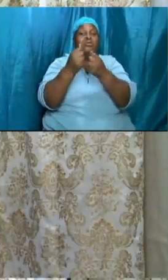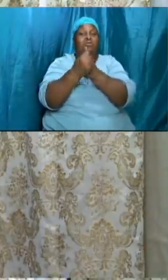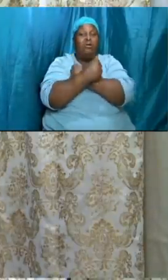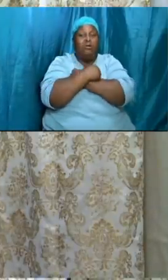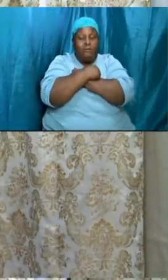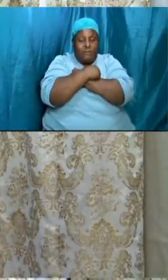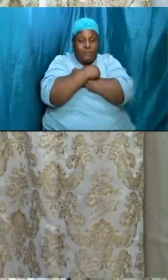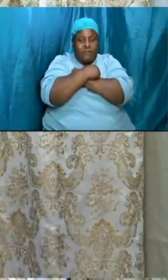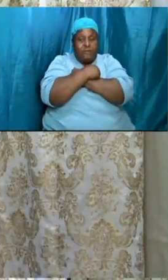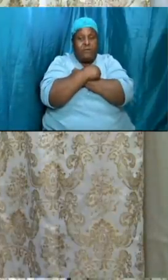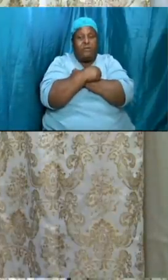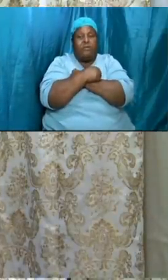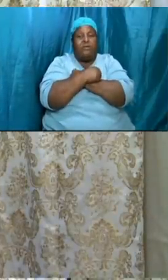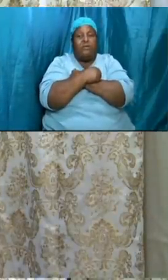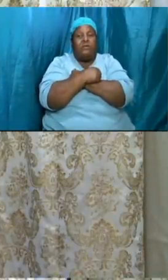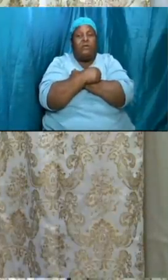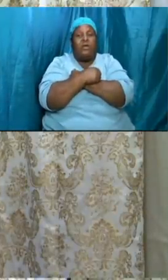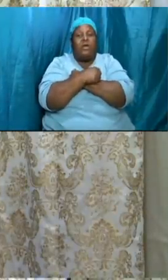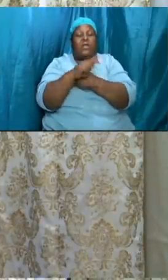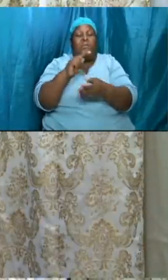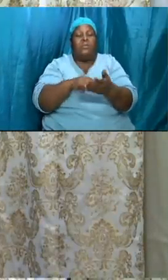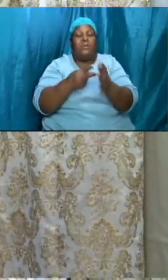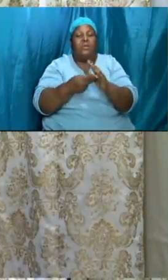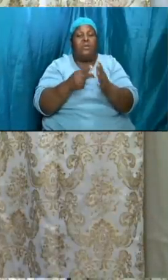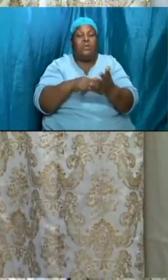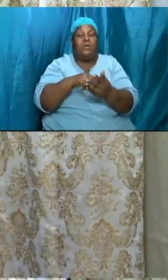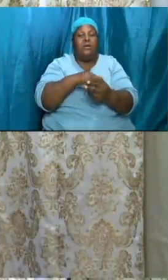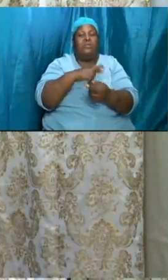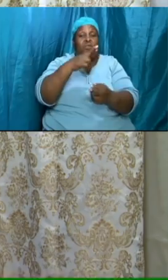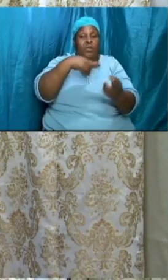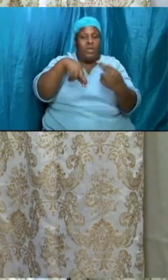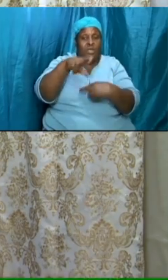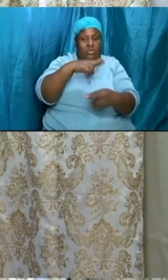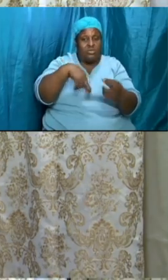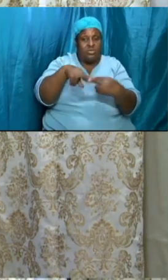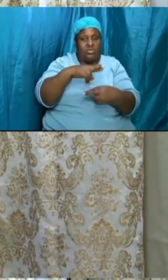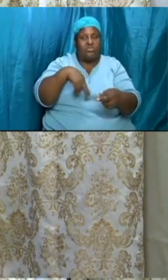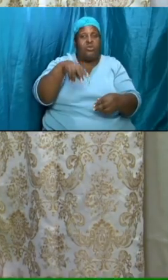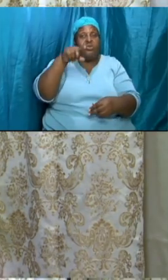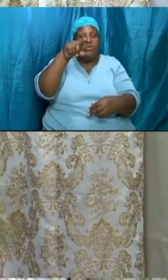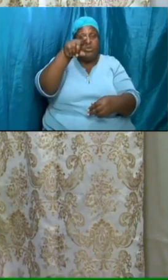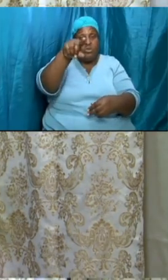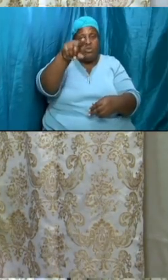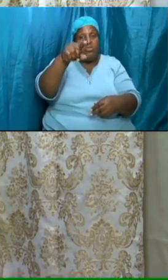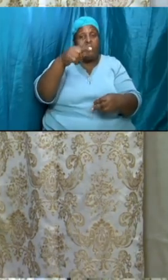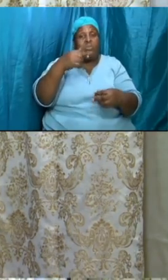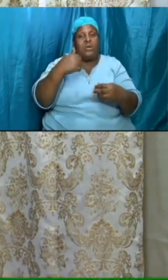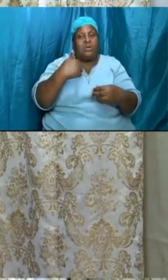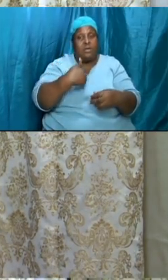represents the relationship that you and i have with the bridegroom himself